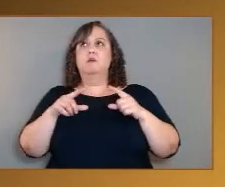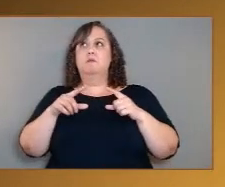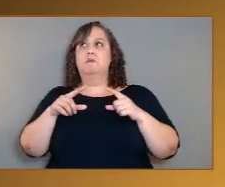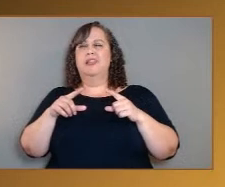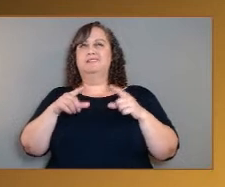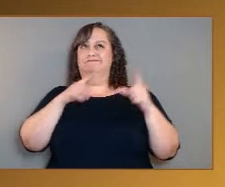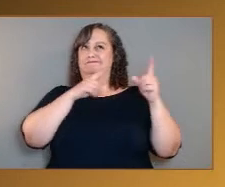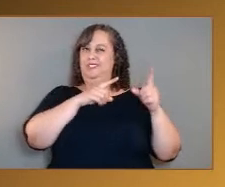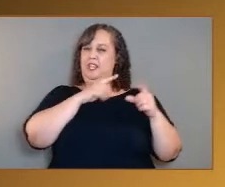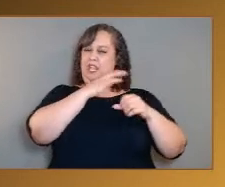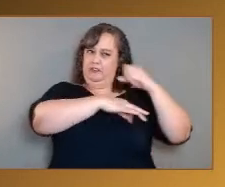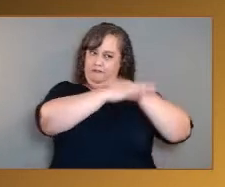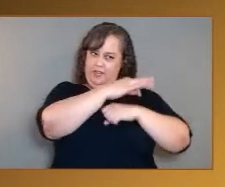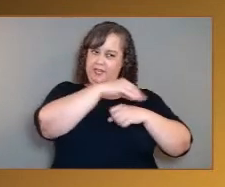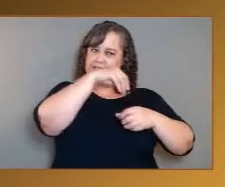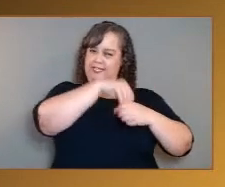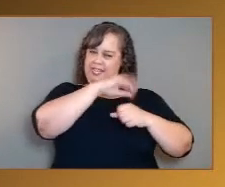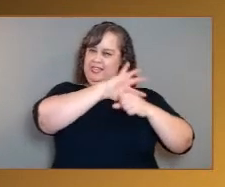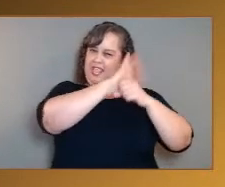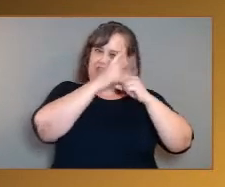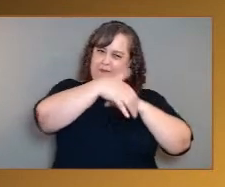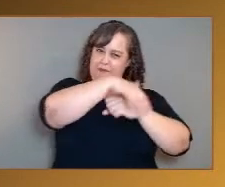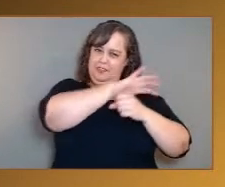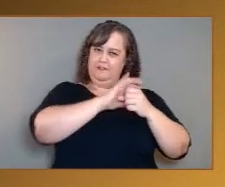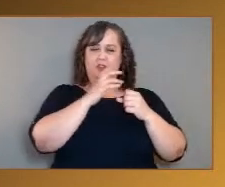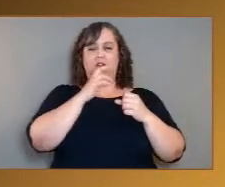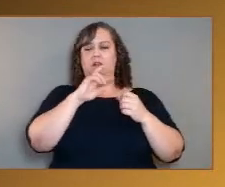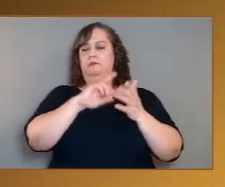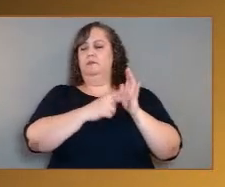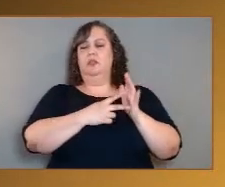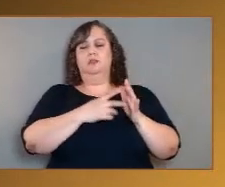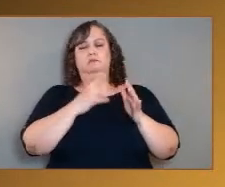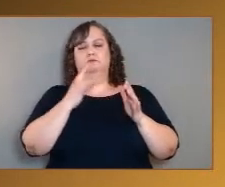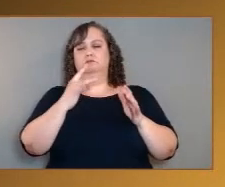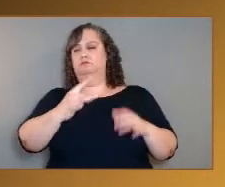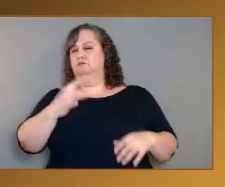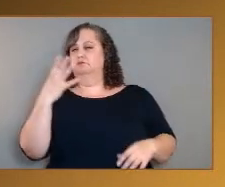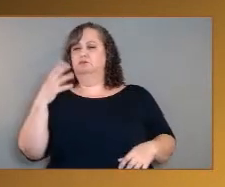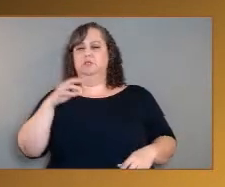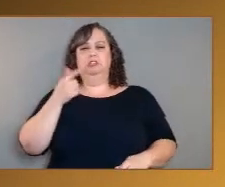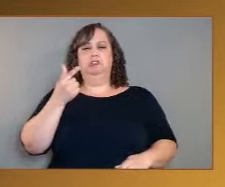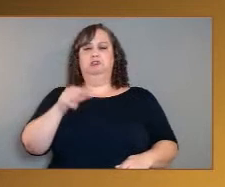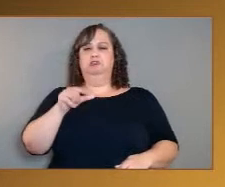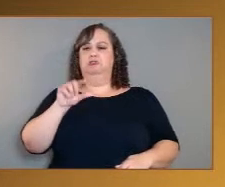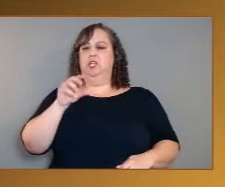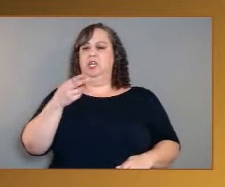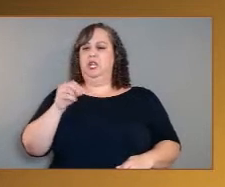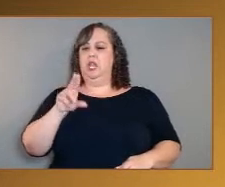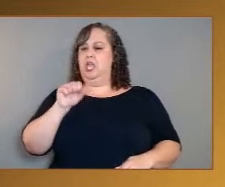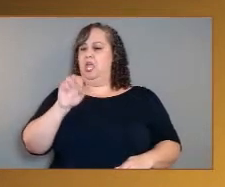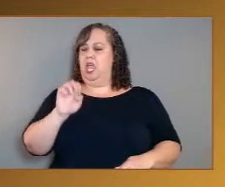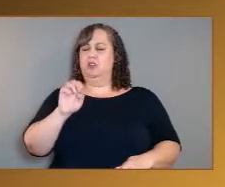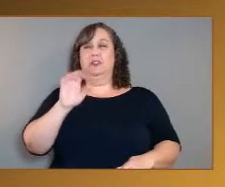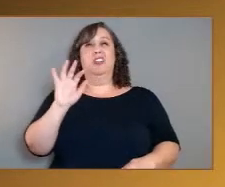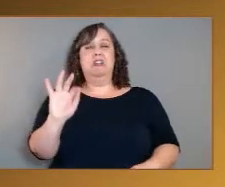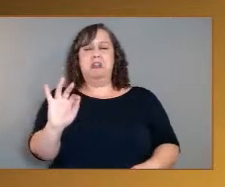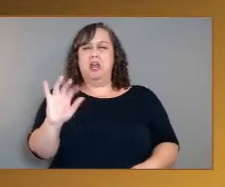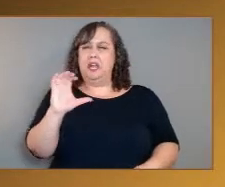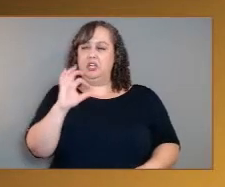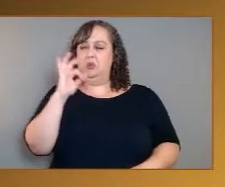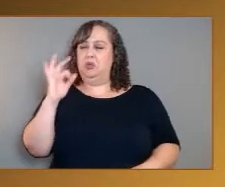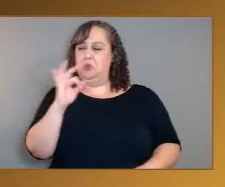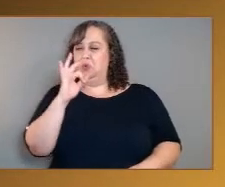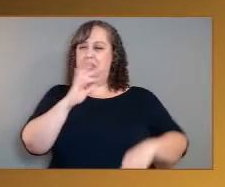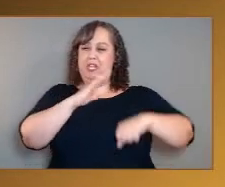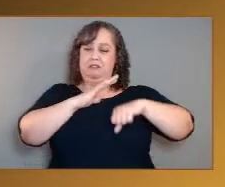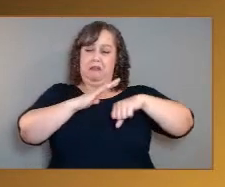incredible, you know, runaway greenhouse that makes it 900 degrees at the surface. Whereas on Earth, those, that